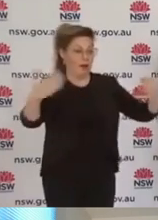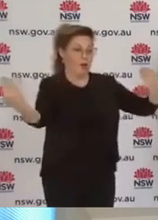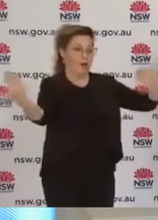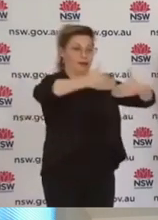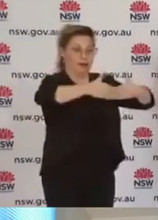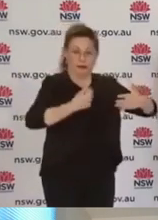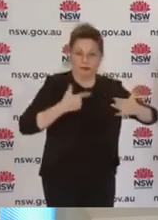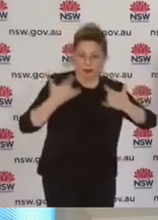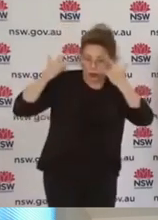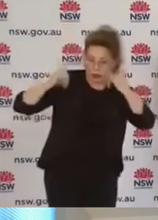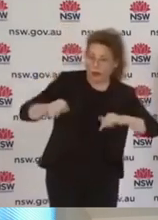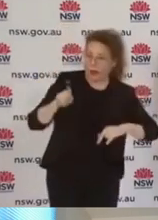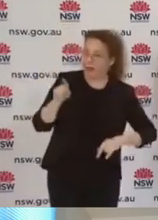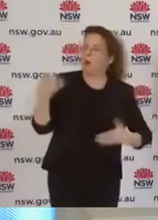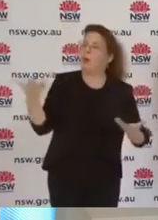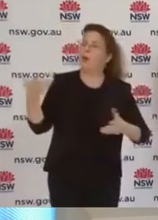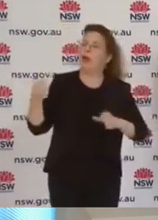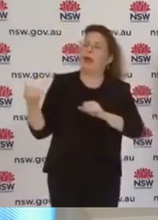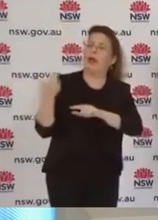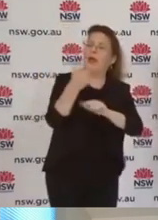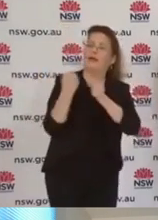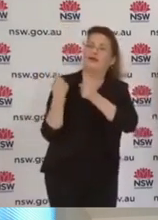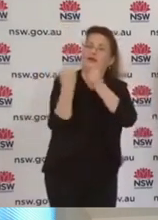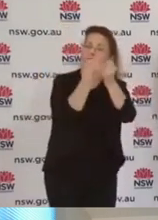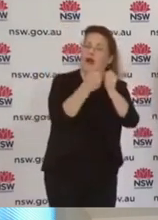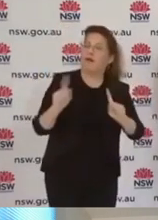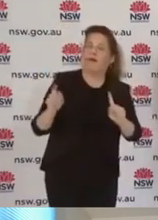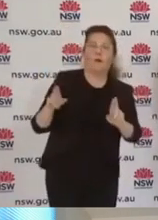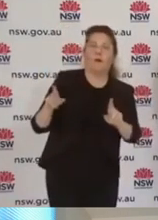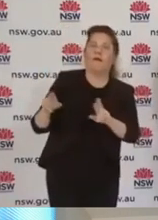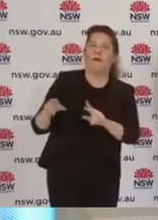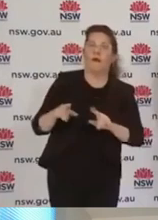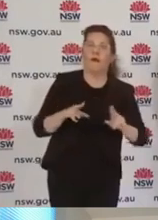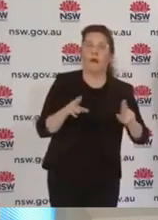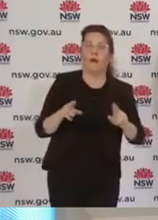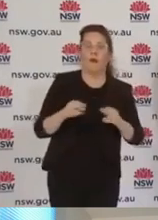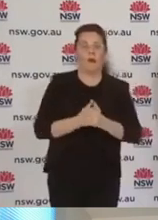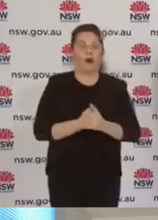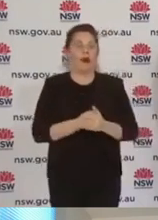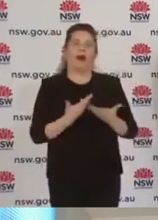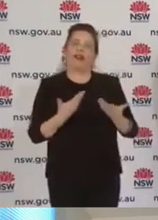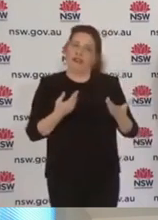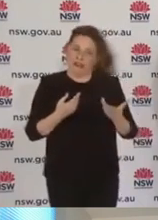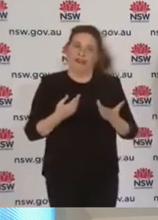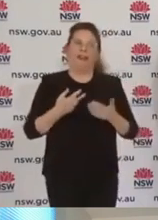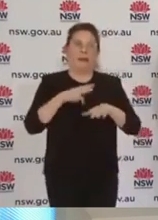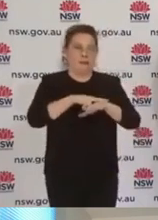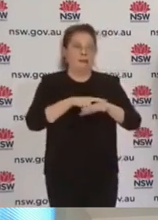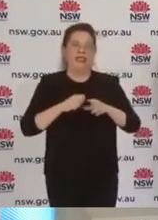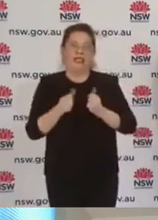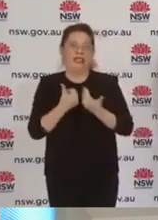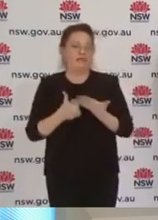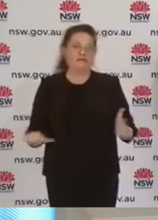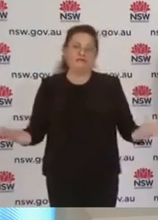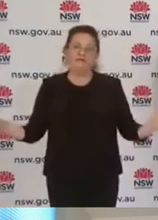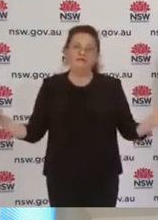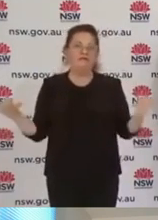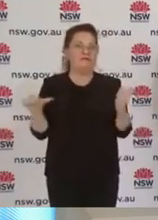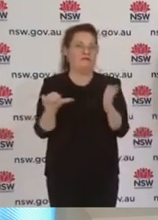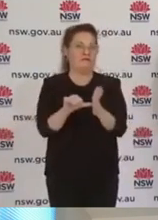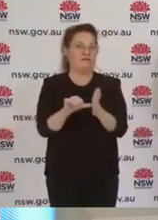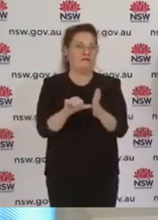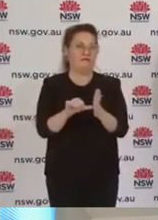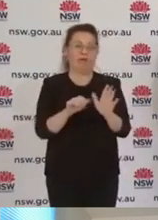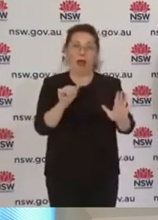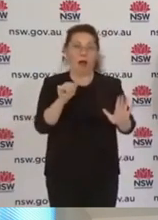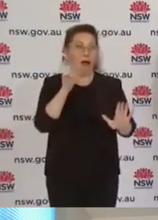Some of the strongest laws, some of the strongest police action coming. I'm not apologetic. Please don't write and